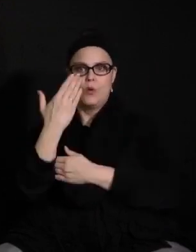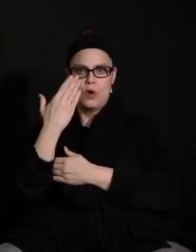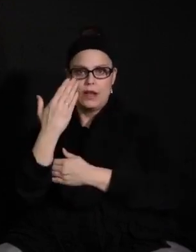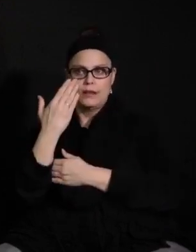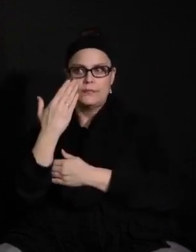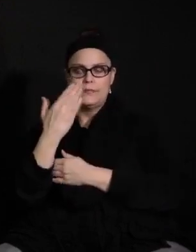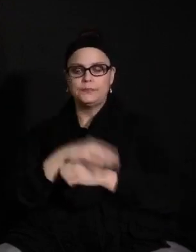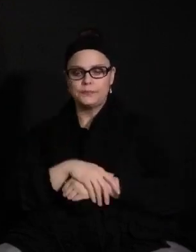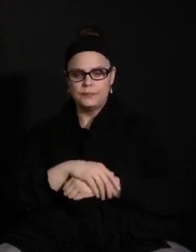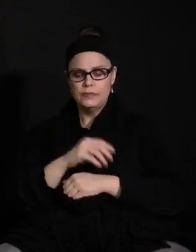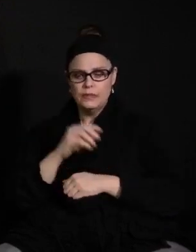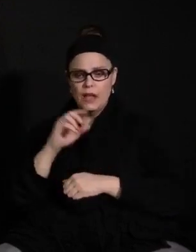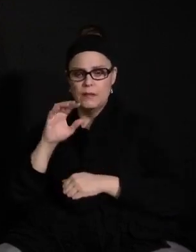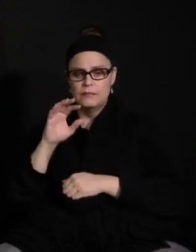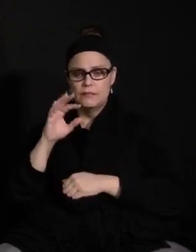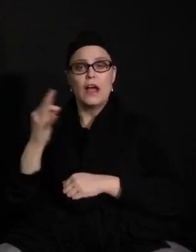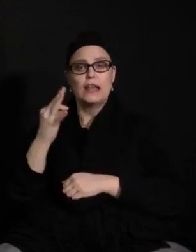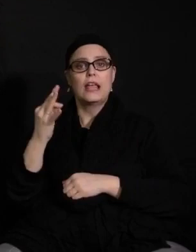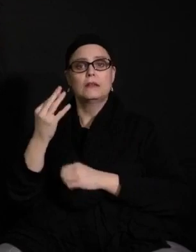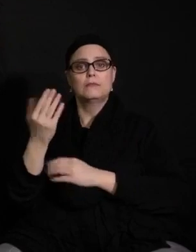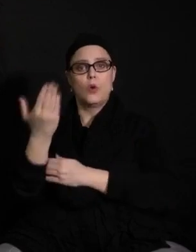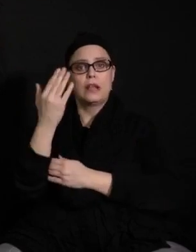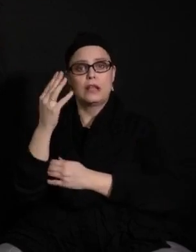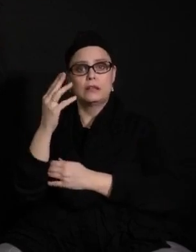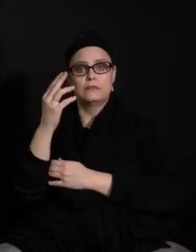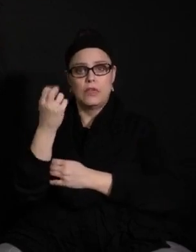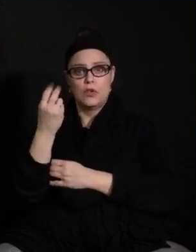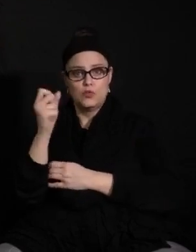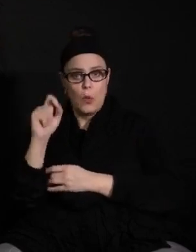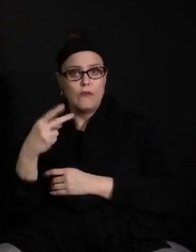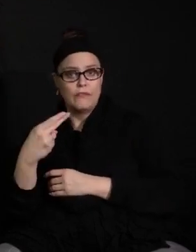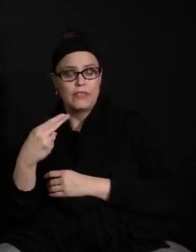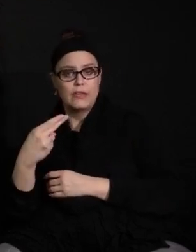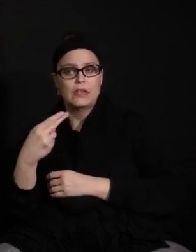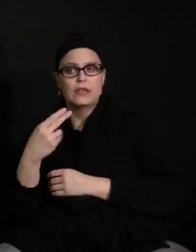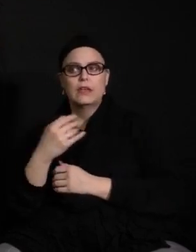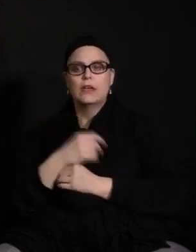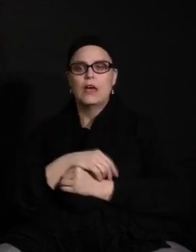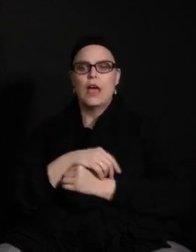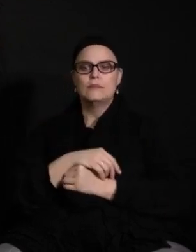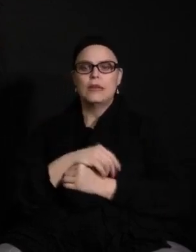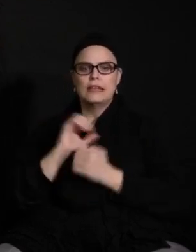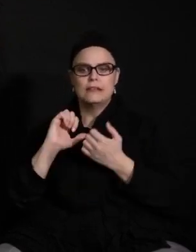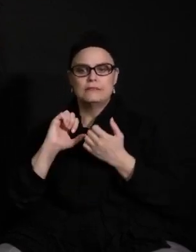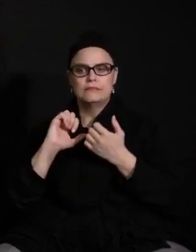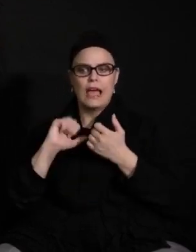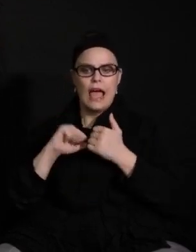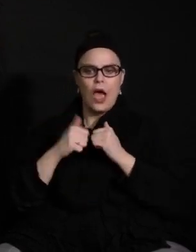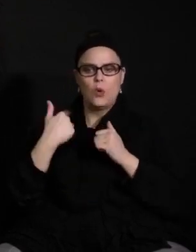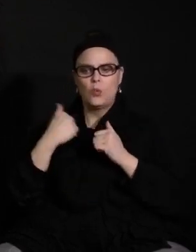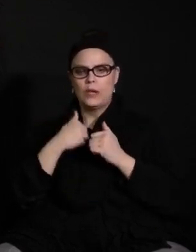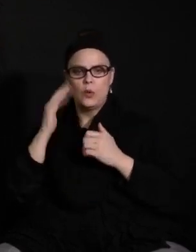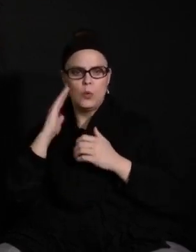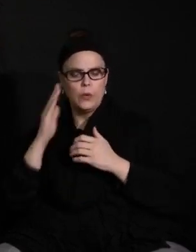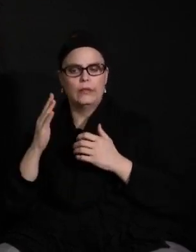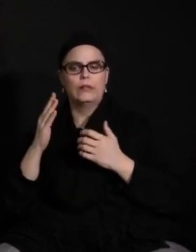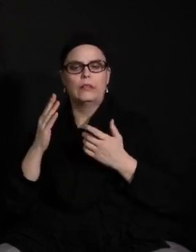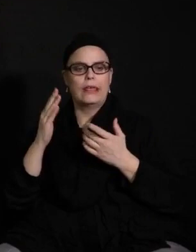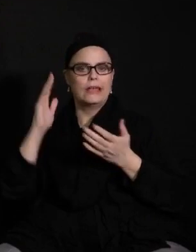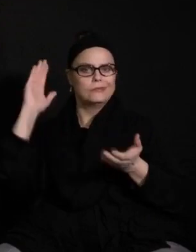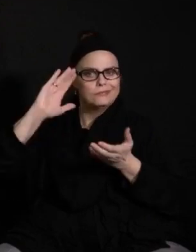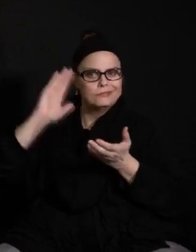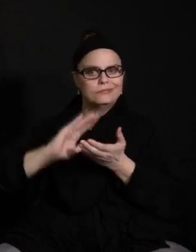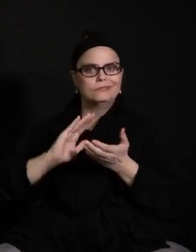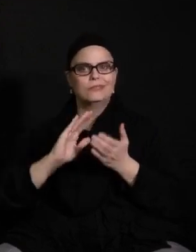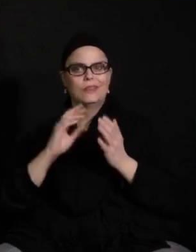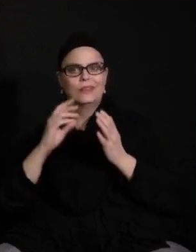watching this live Friday morning about continued ways of dialing back some of the measures and restrictions that have been